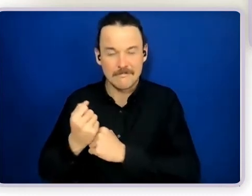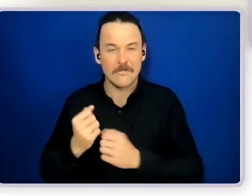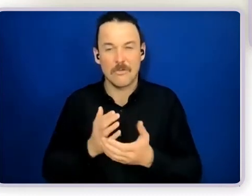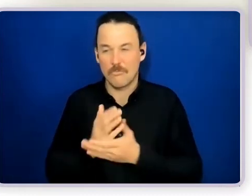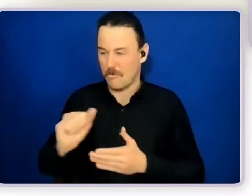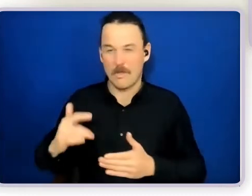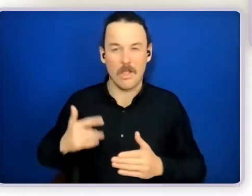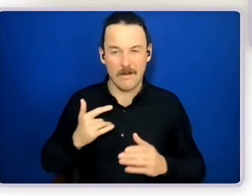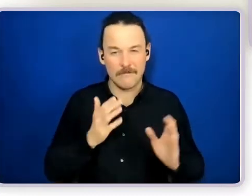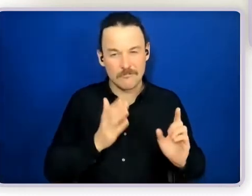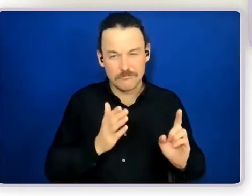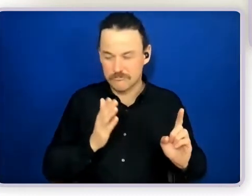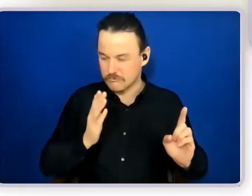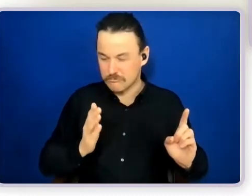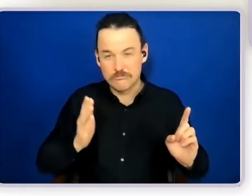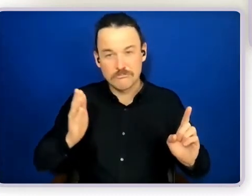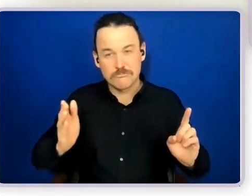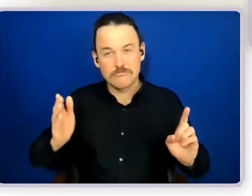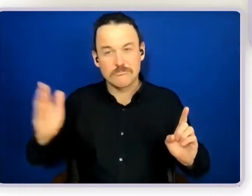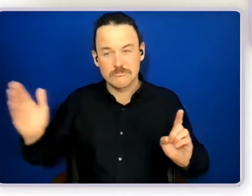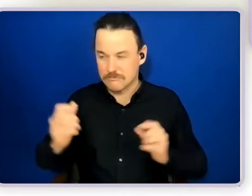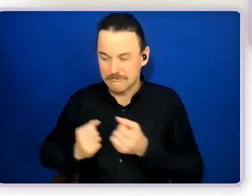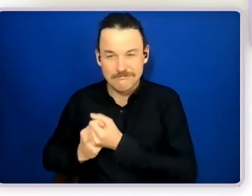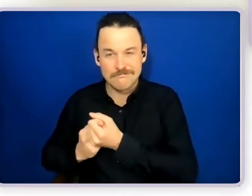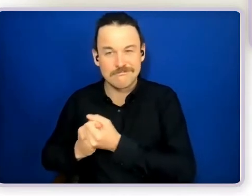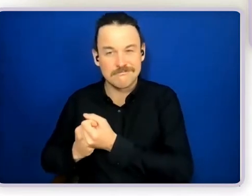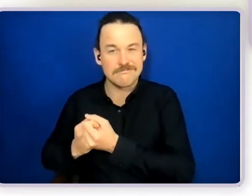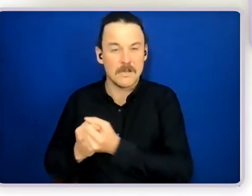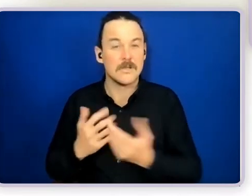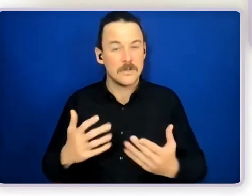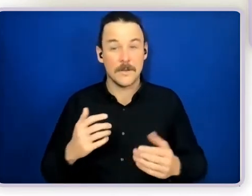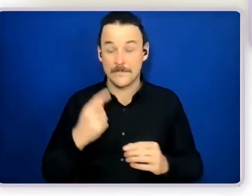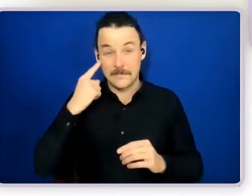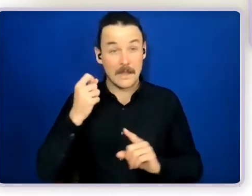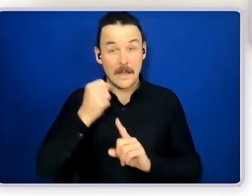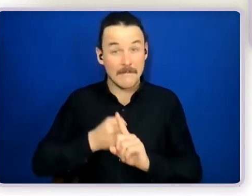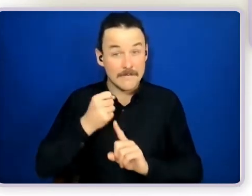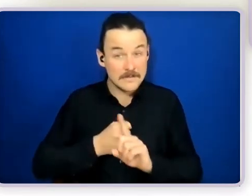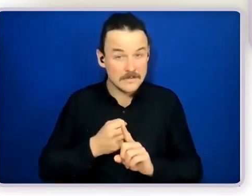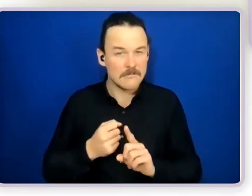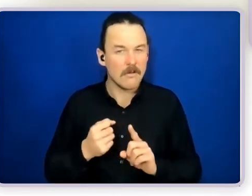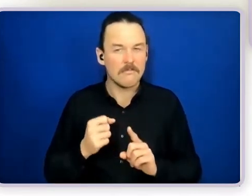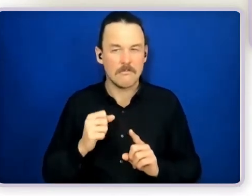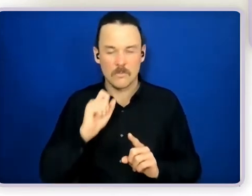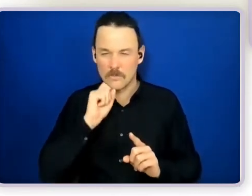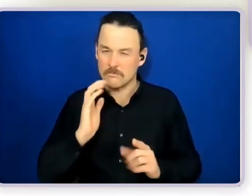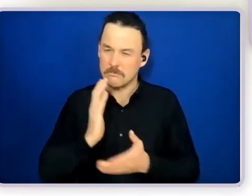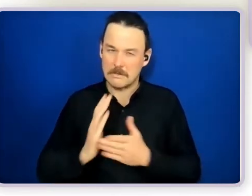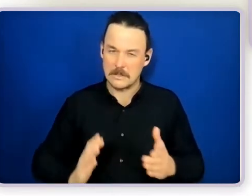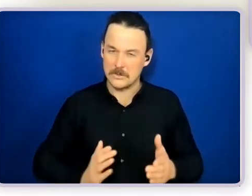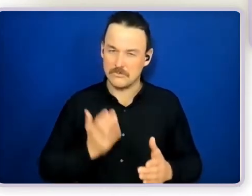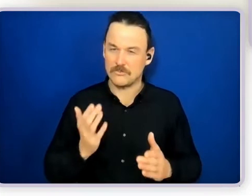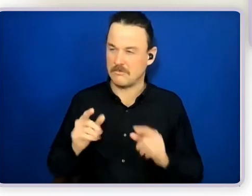So as advocates, I think you would probably be very interested in the power of that. And that was, they moved mountains, essentially changed